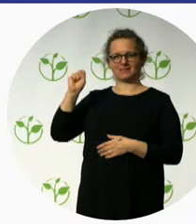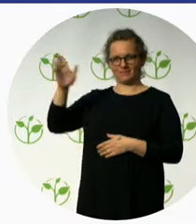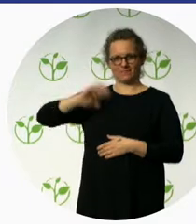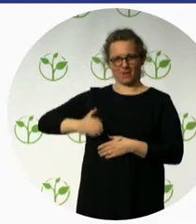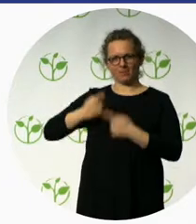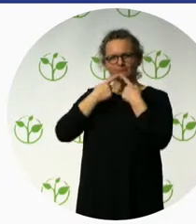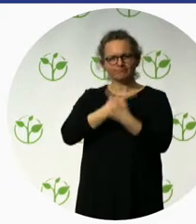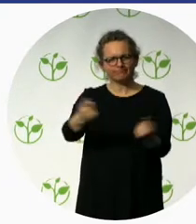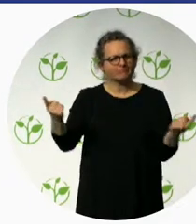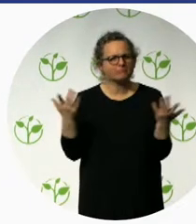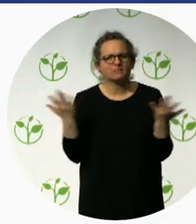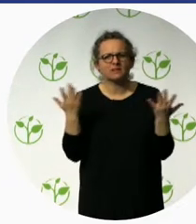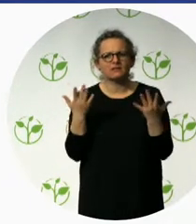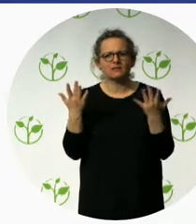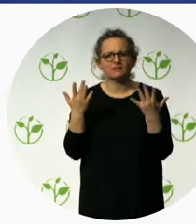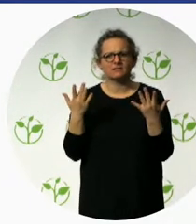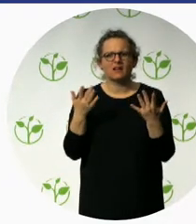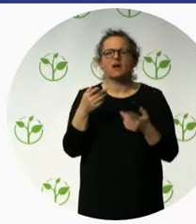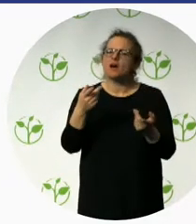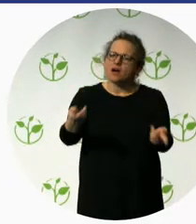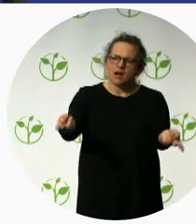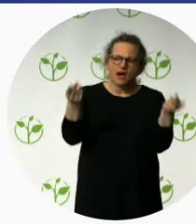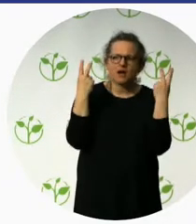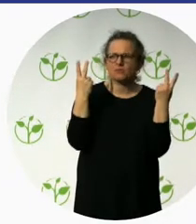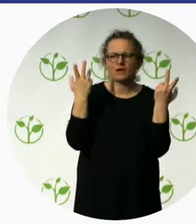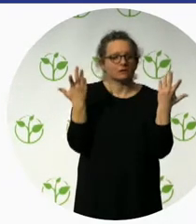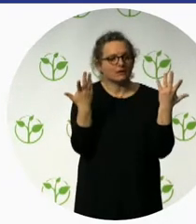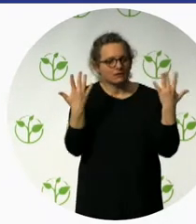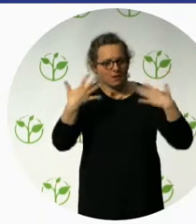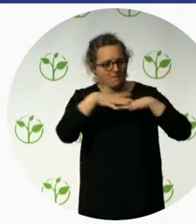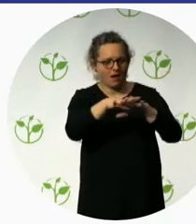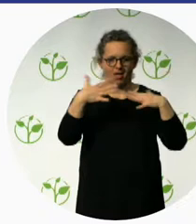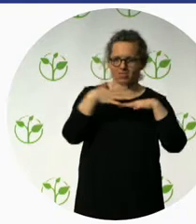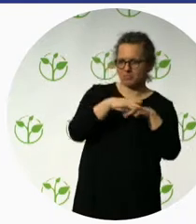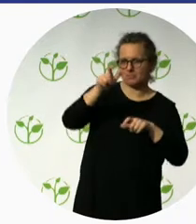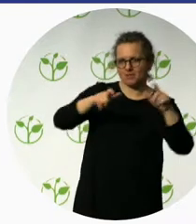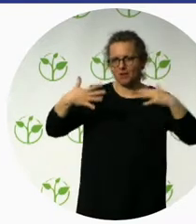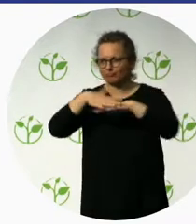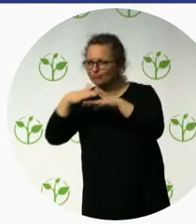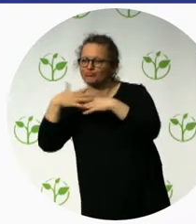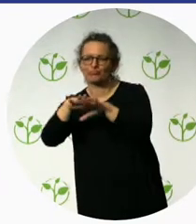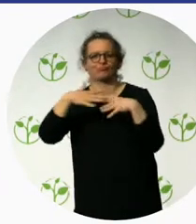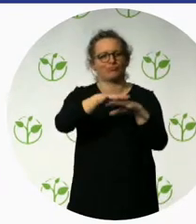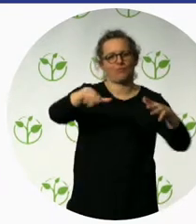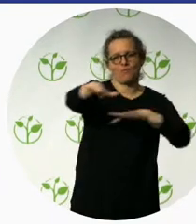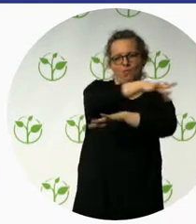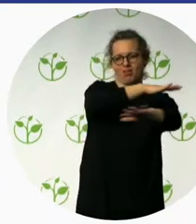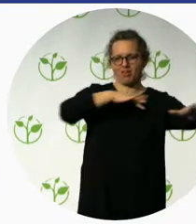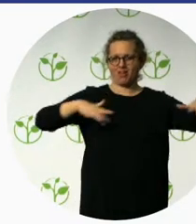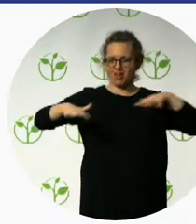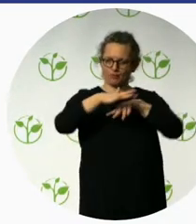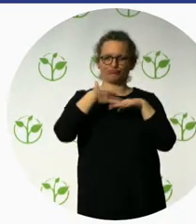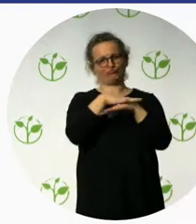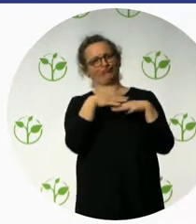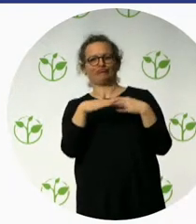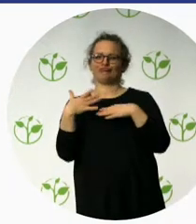to be like a place, or we don't want only to provide services to people with disabilities. We want